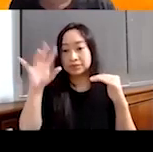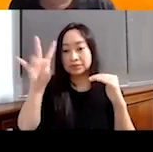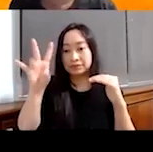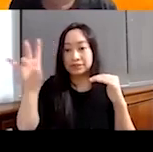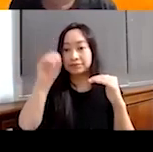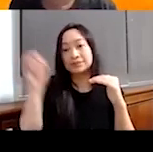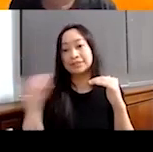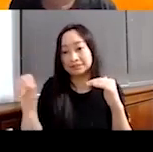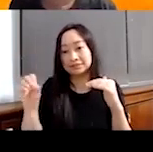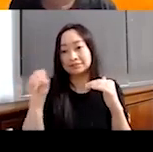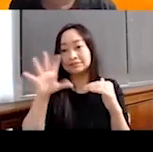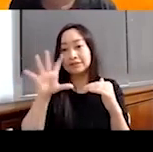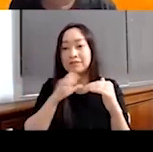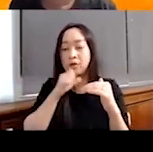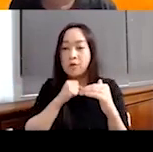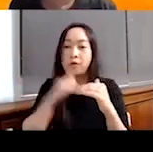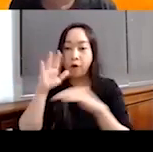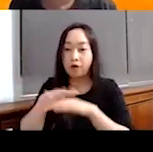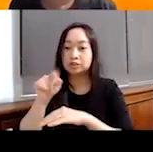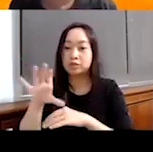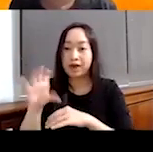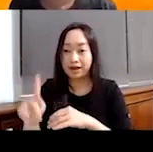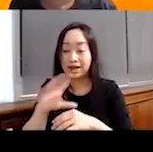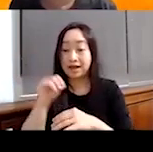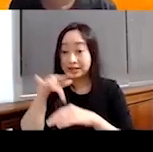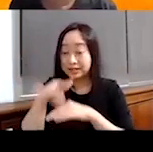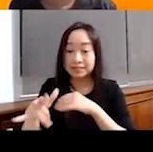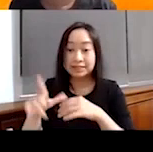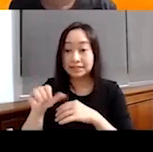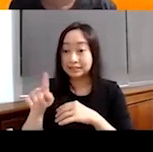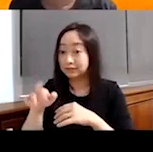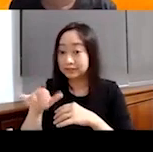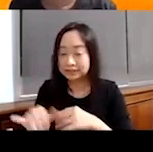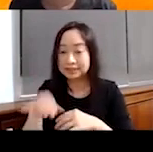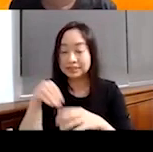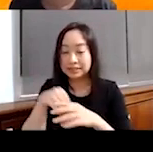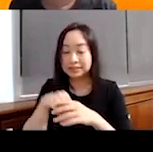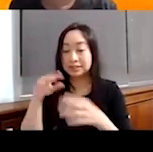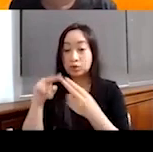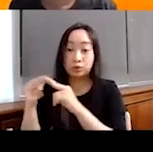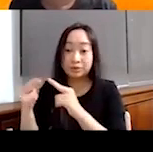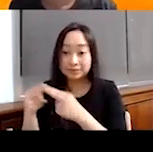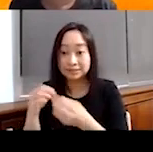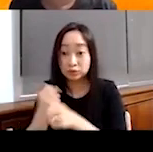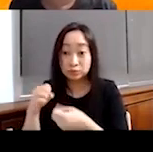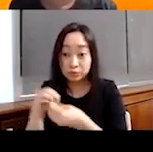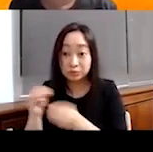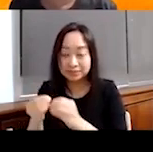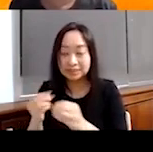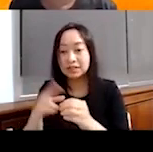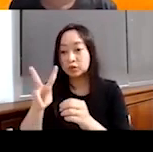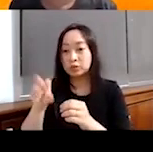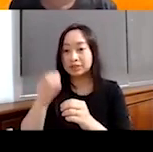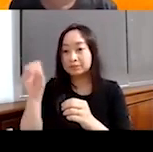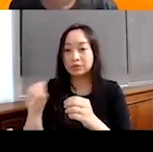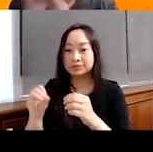five-year-olds on track in all domains and early literacy and early numeracy went up 20 points each. So super,